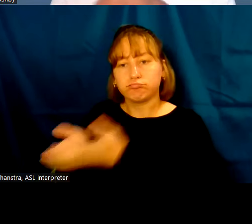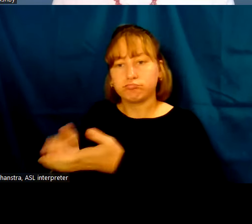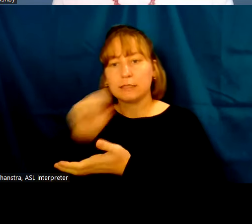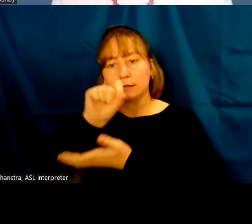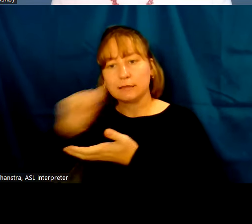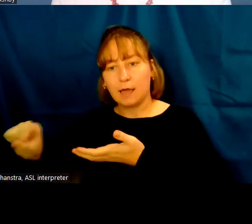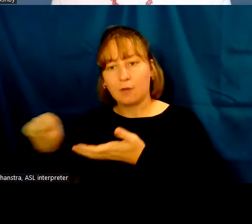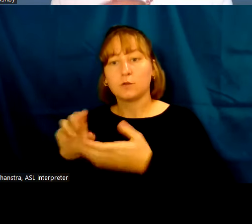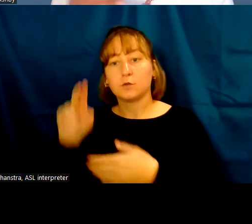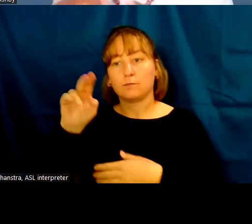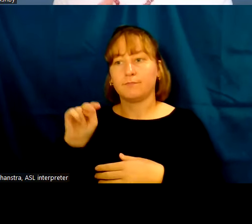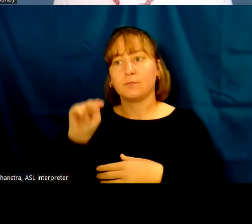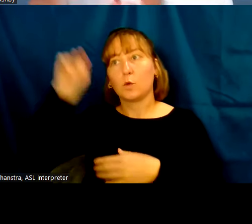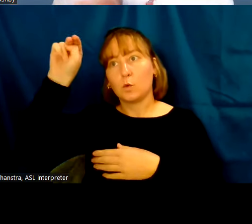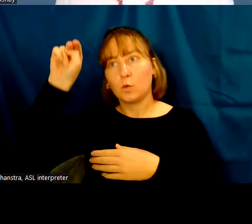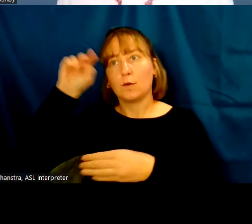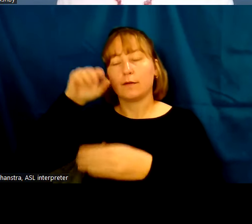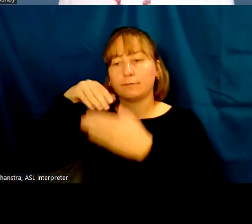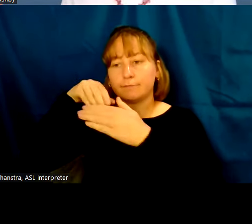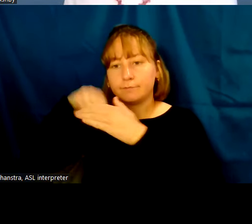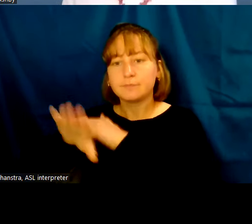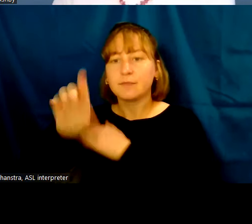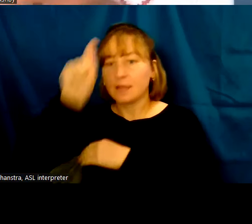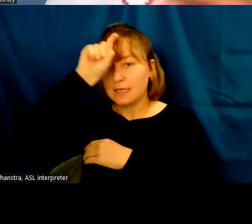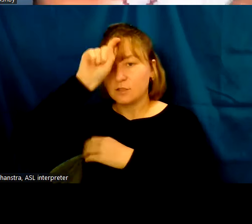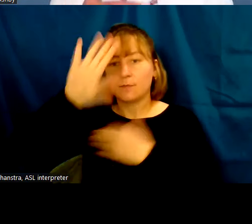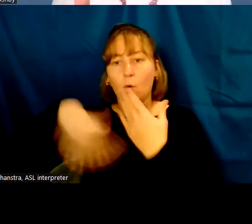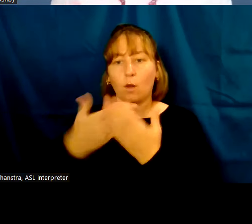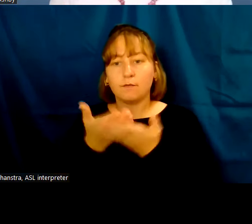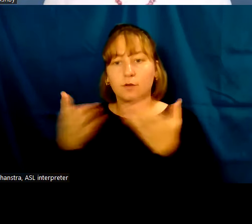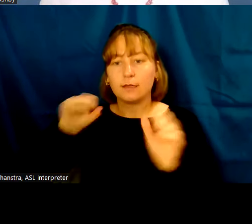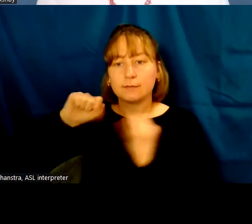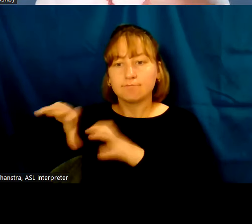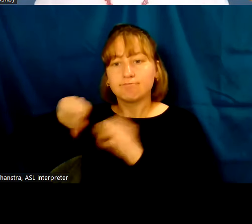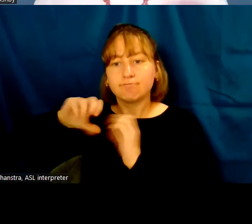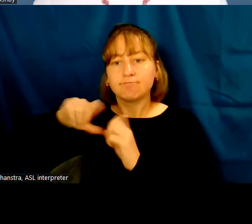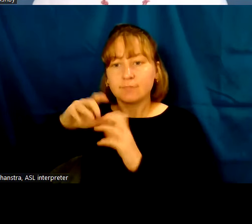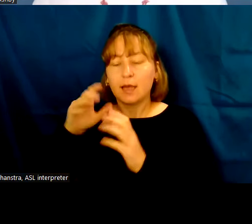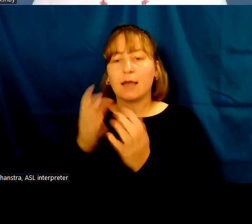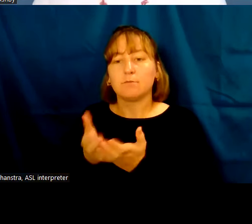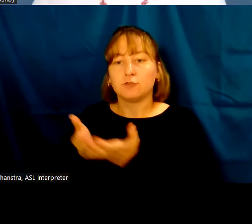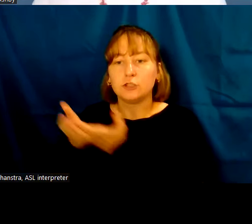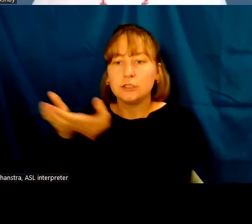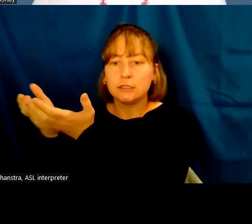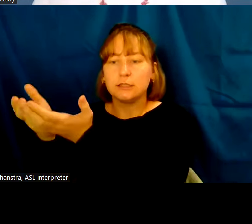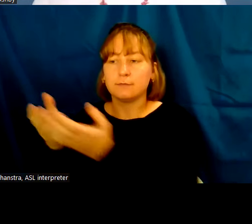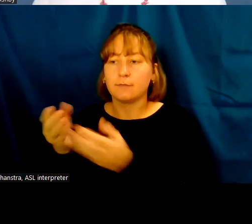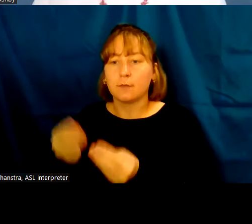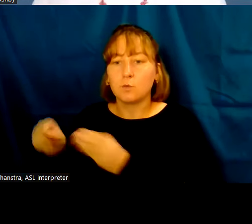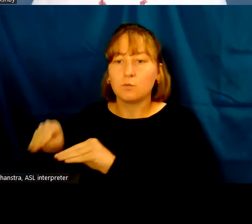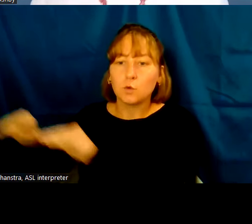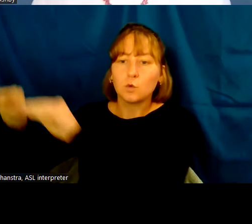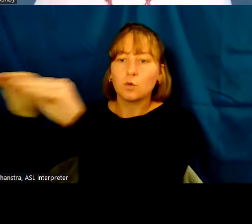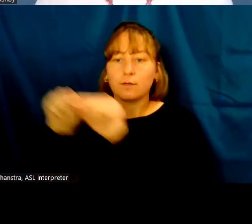north into Egypt, had to unload their goods and be carried around the rapids in order to proceed down the